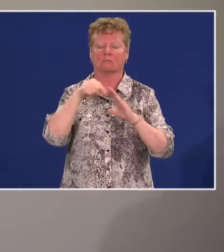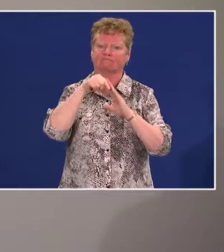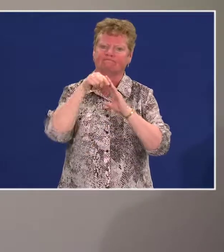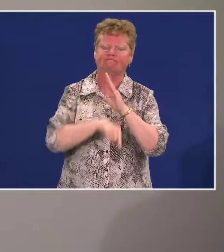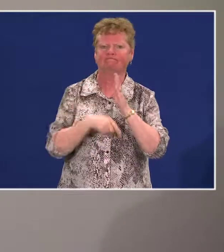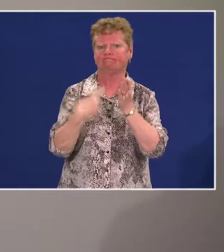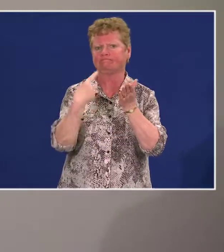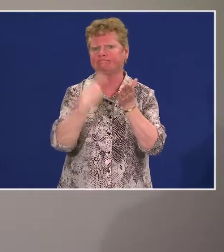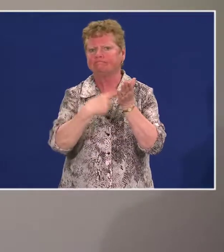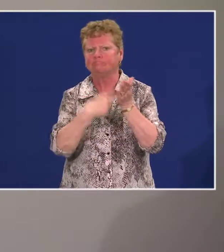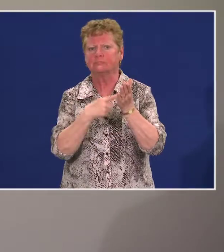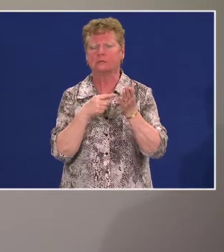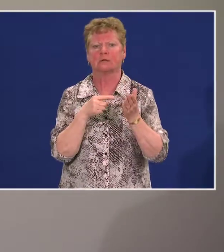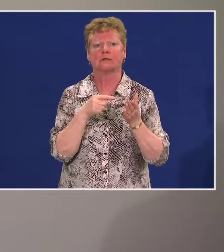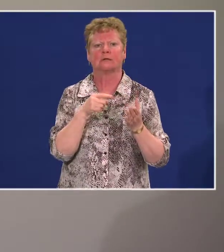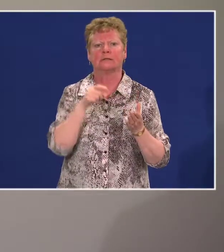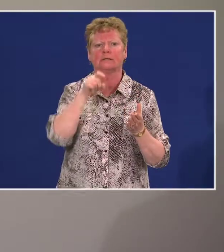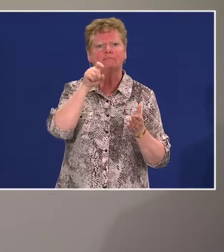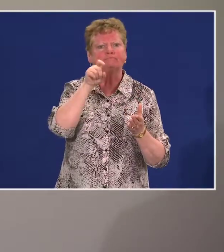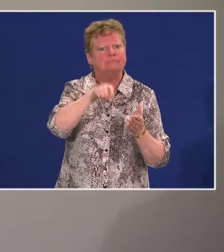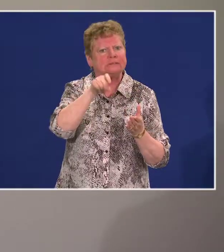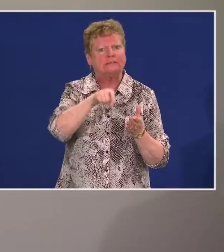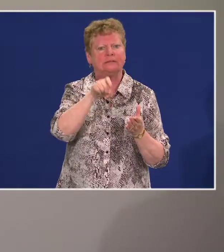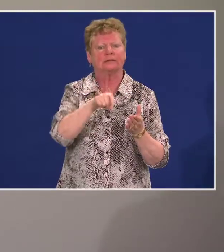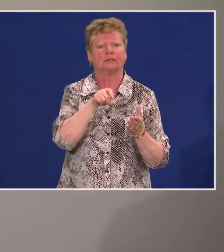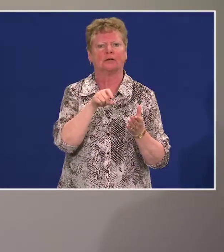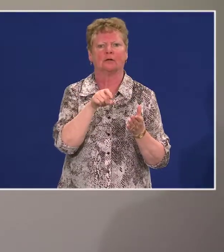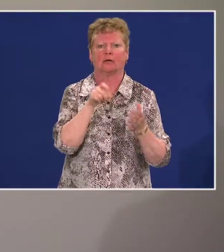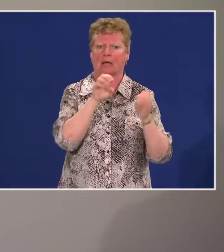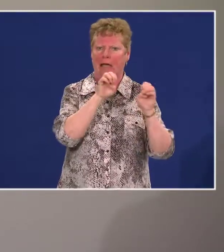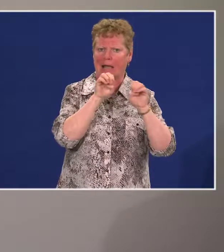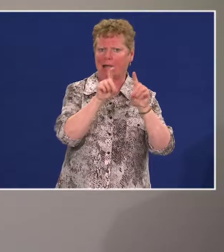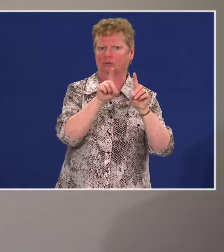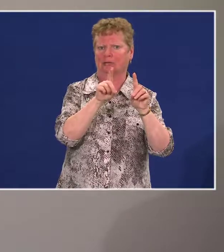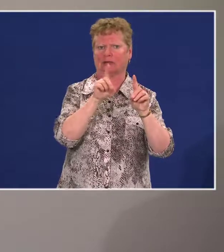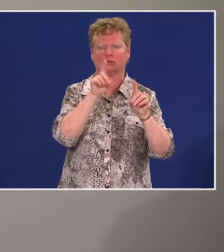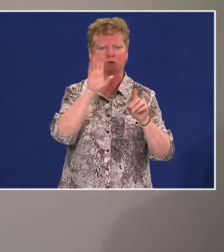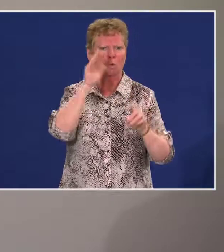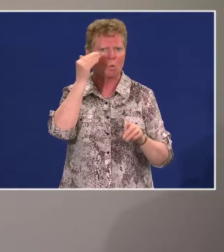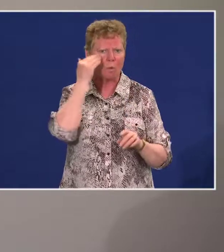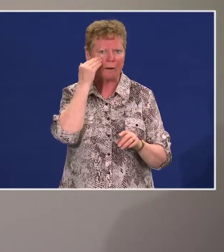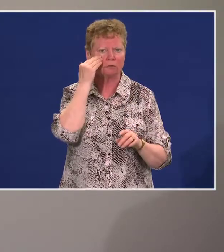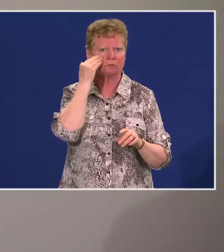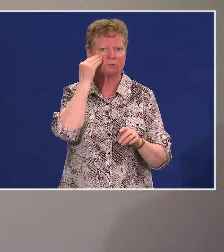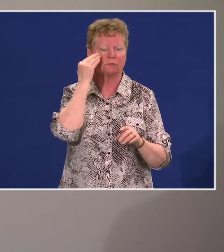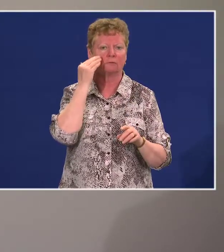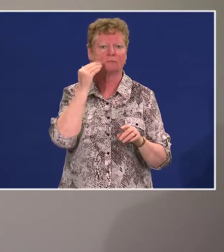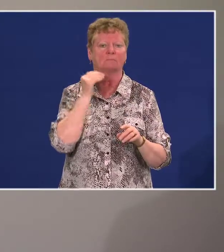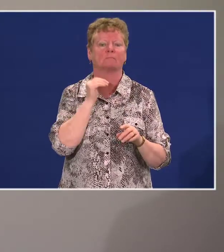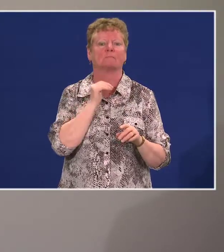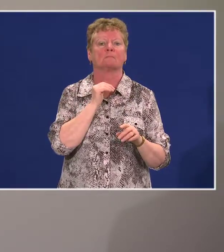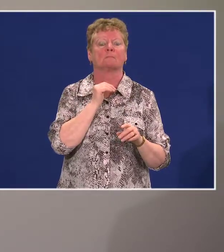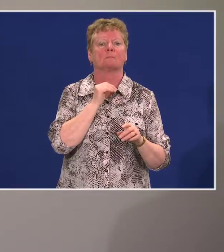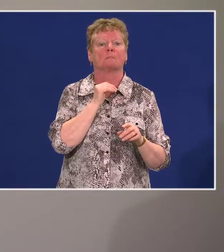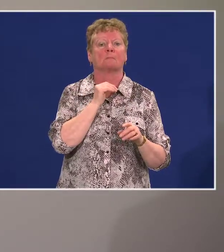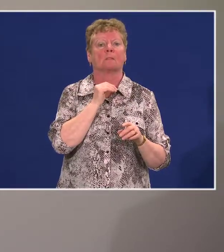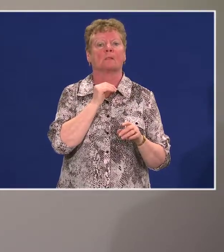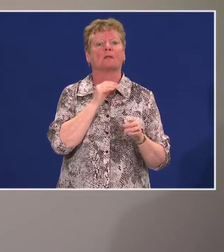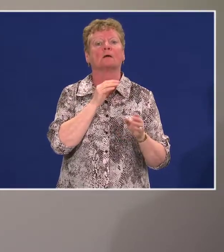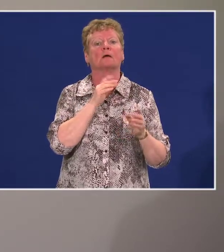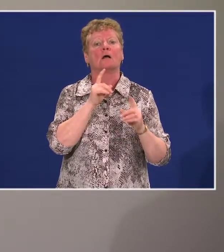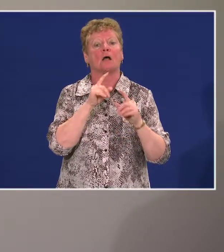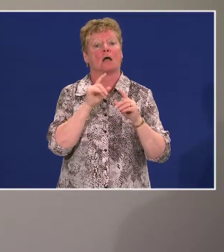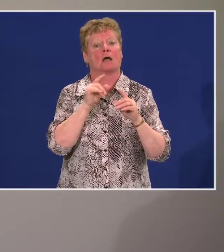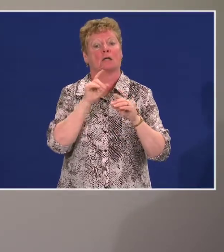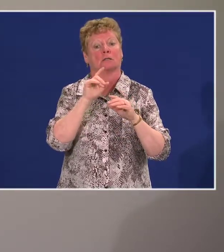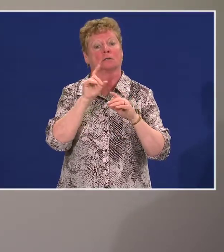the need for education and awareness. And that in the rolling